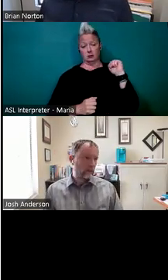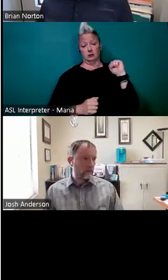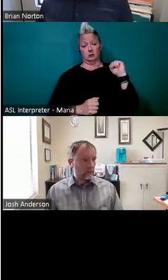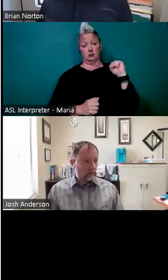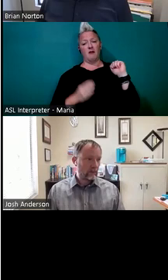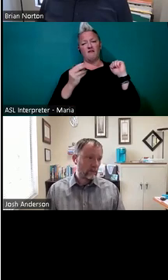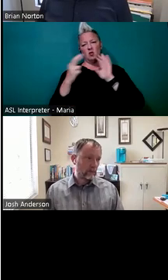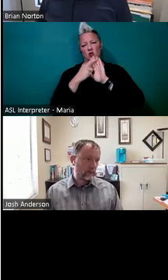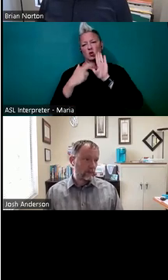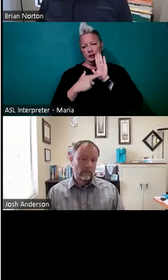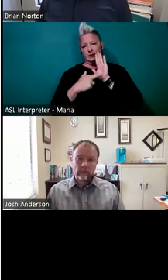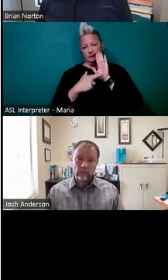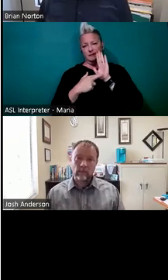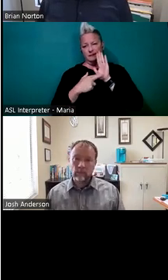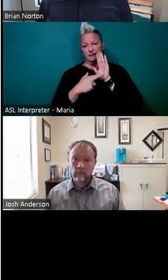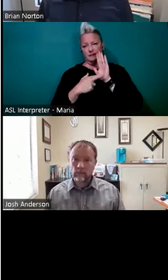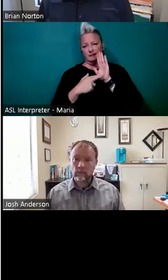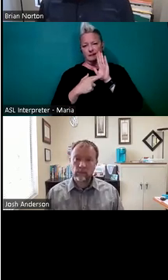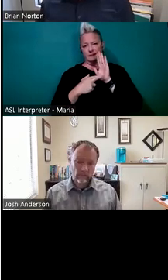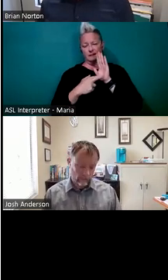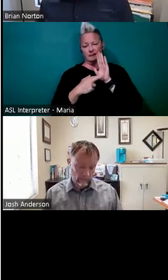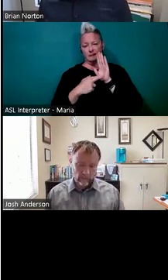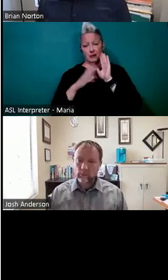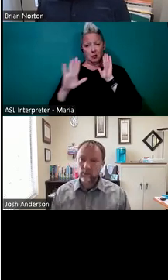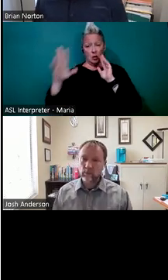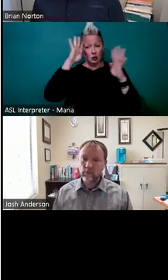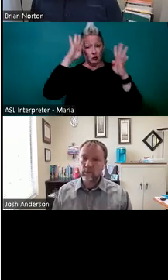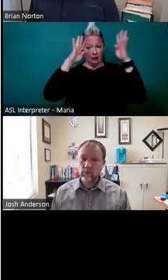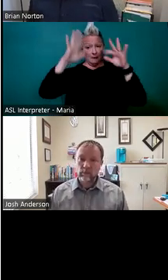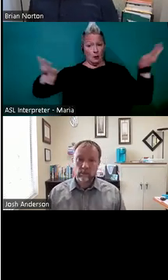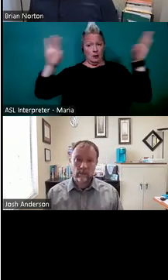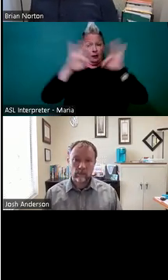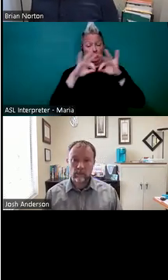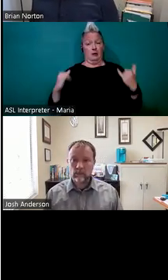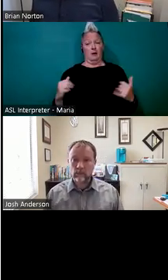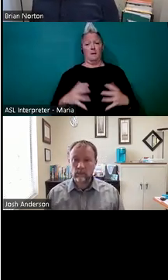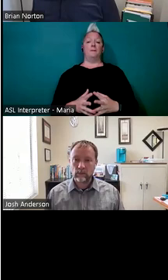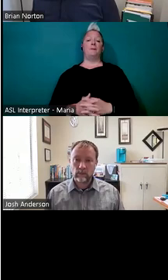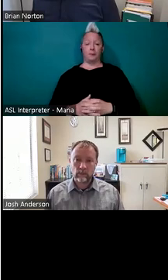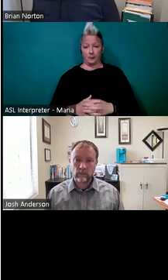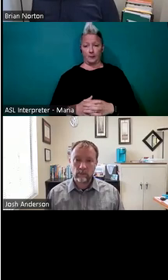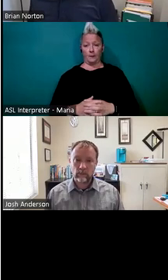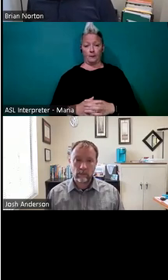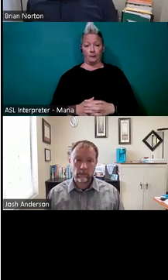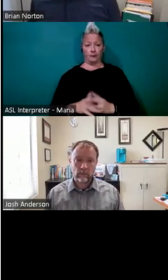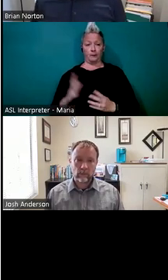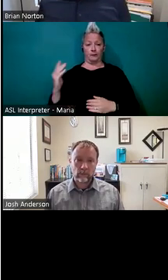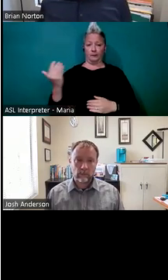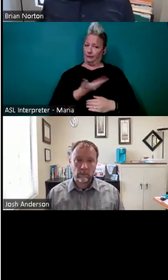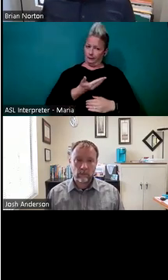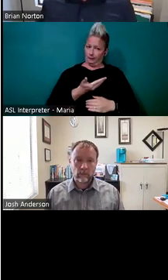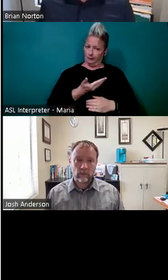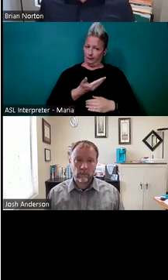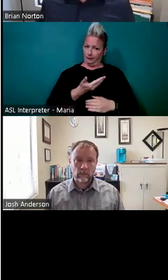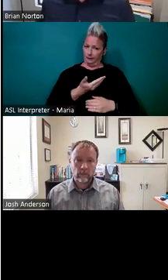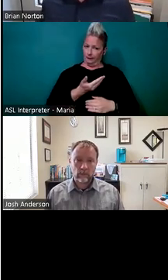of rules and this is where this creativity comes into play. Um, and so on our next slide, I've got